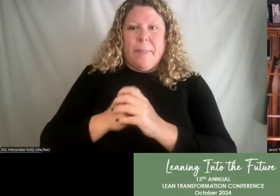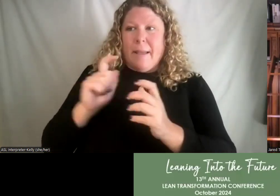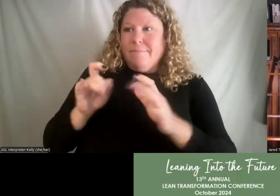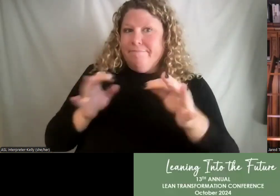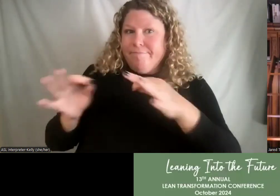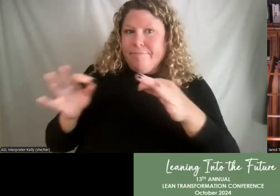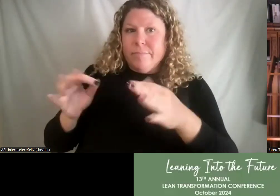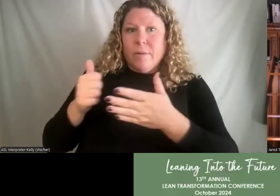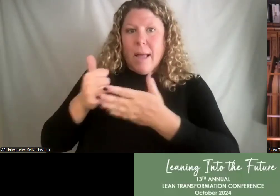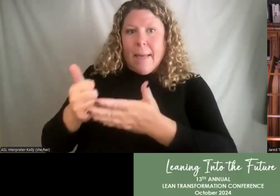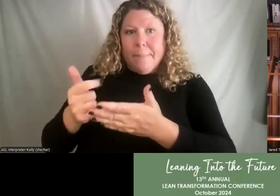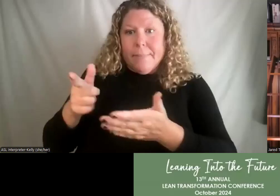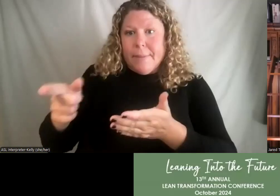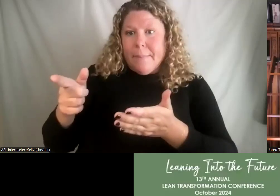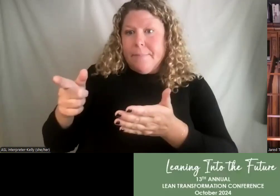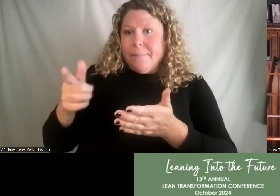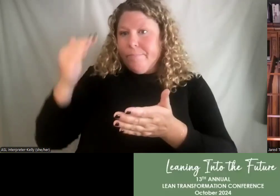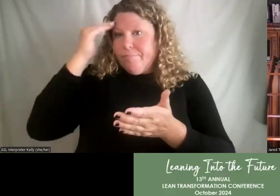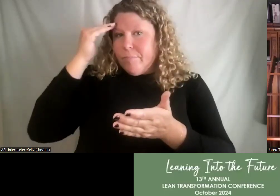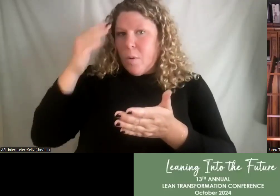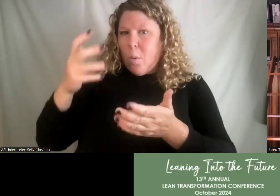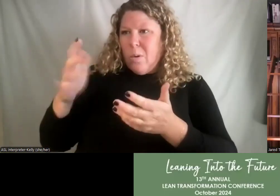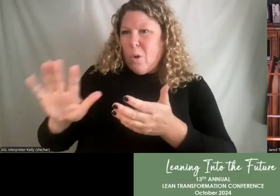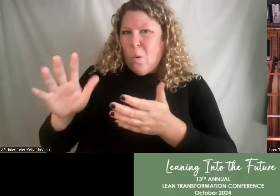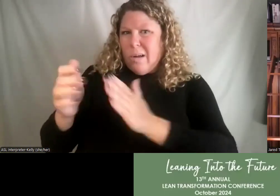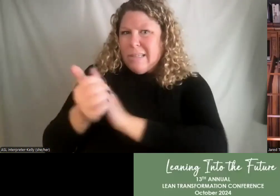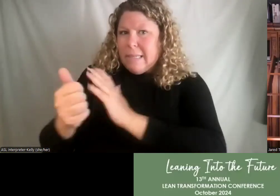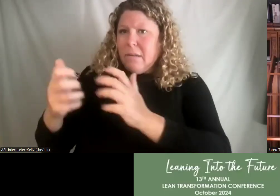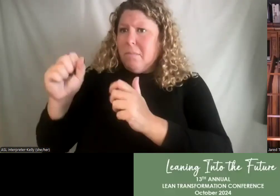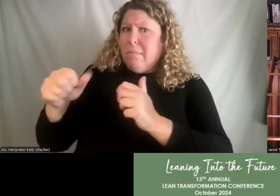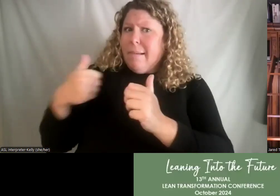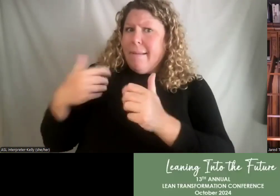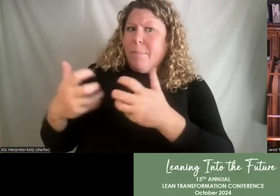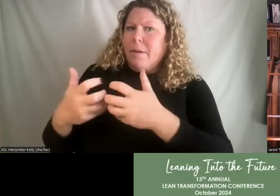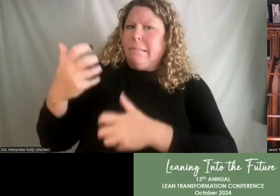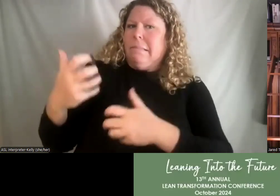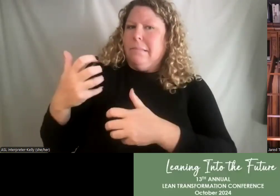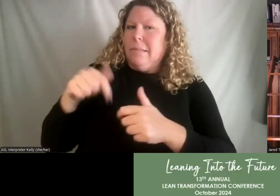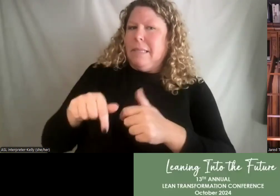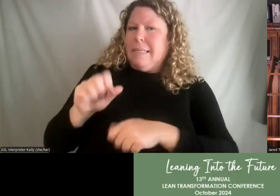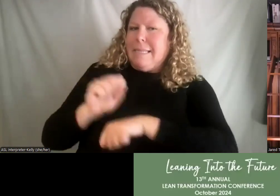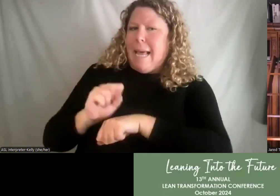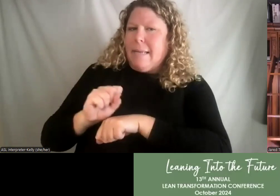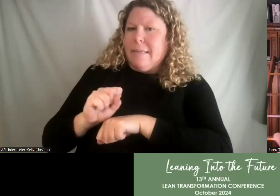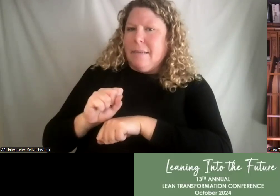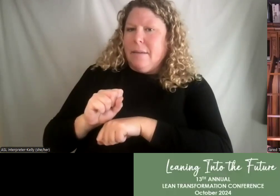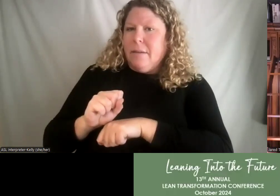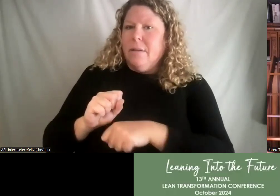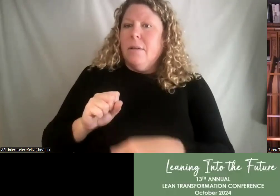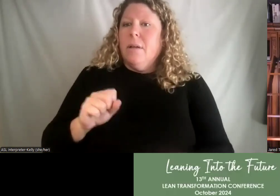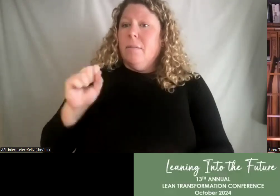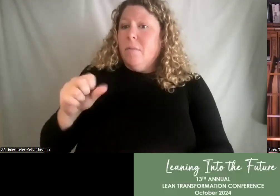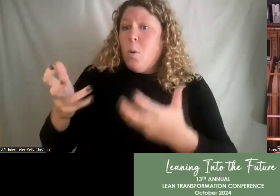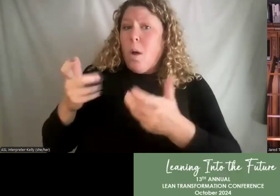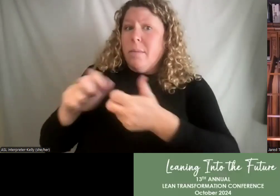help them see where there's a mismatch. Now, it's going to come out. One of the things that we are trying to do is allow people to problem solve for